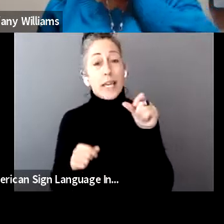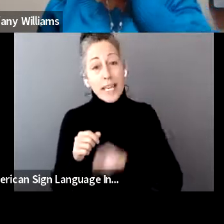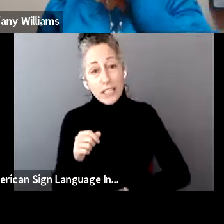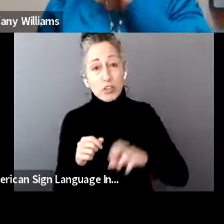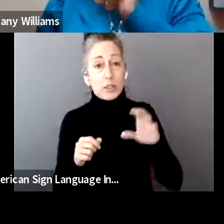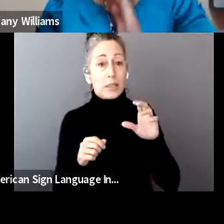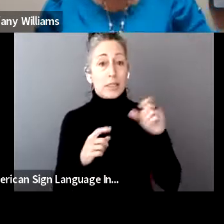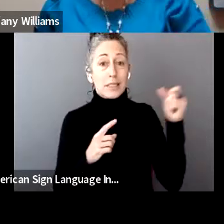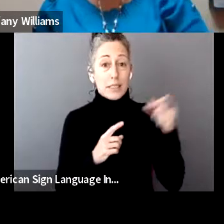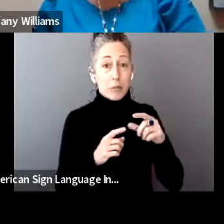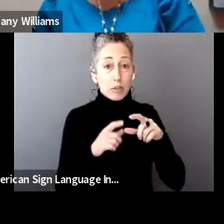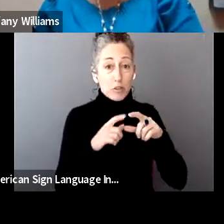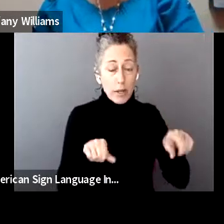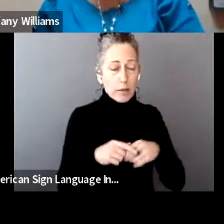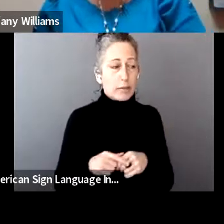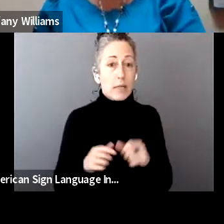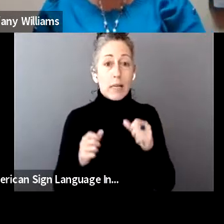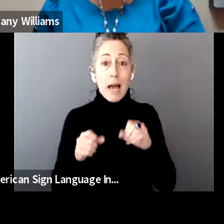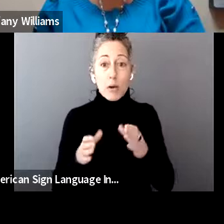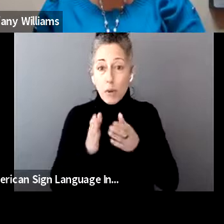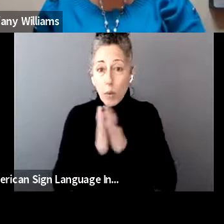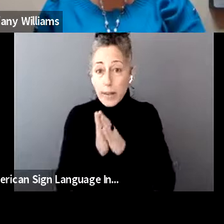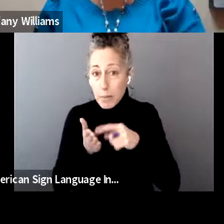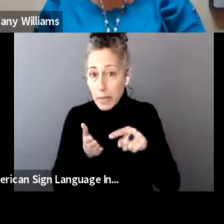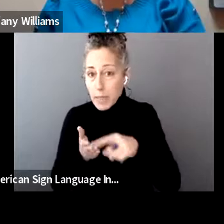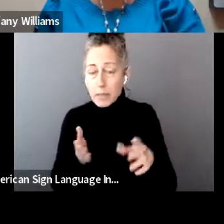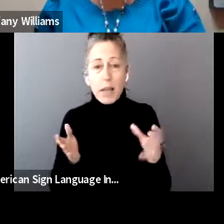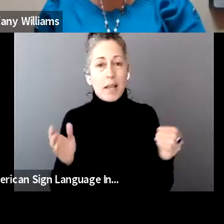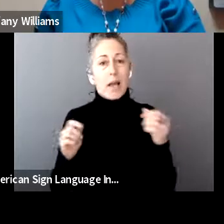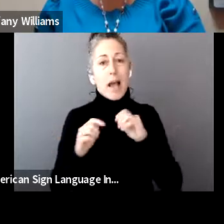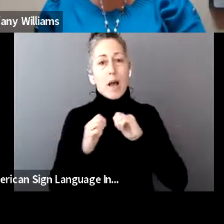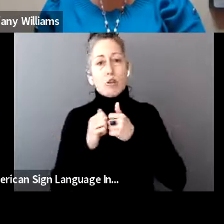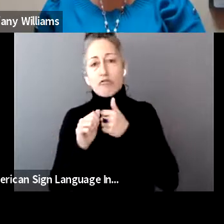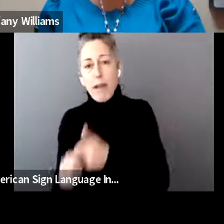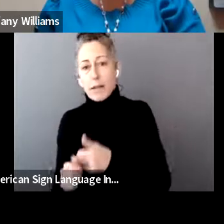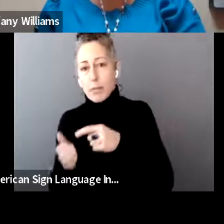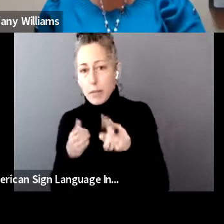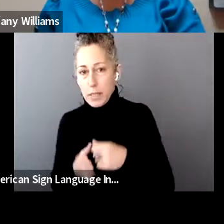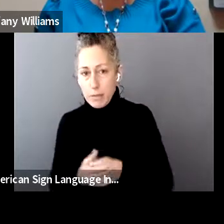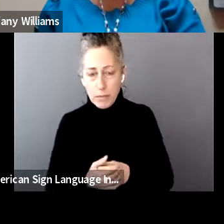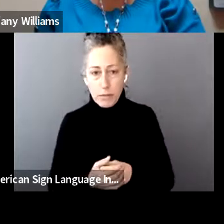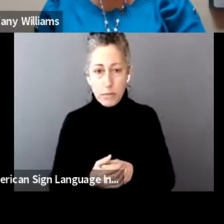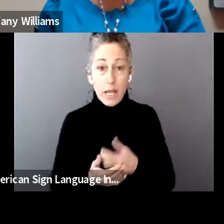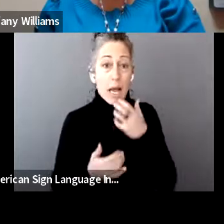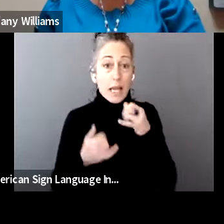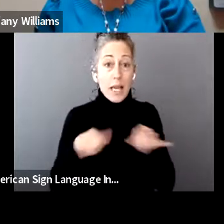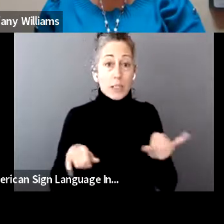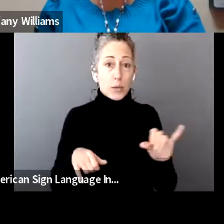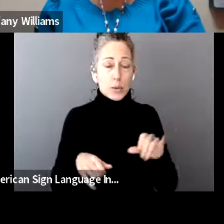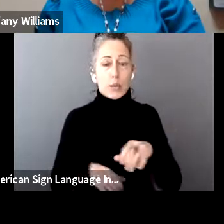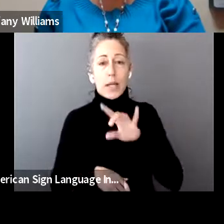to request missing payments, how to track their payments, and much more. There's also a hotline, which is 888